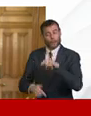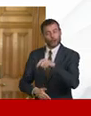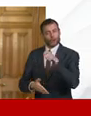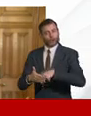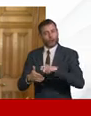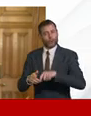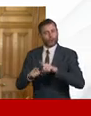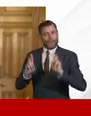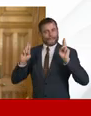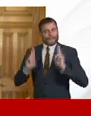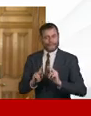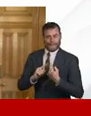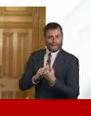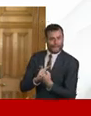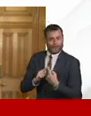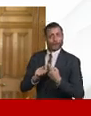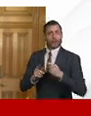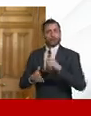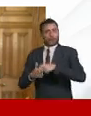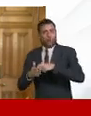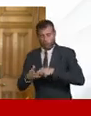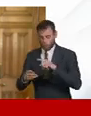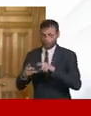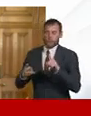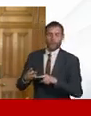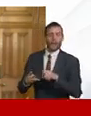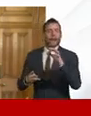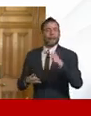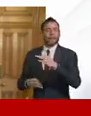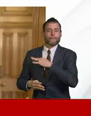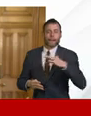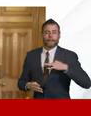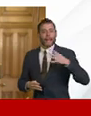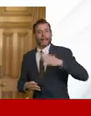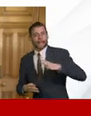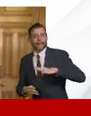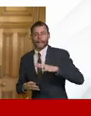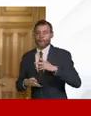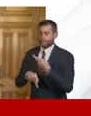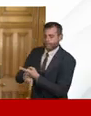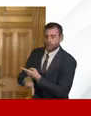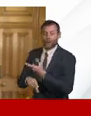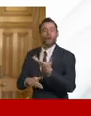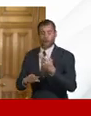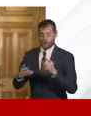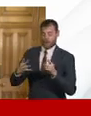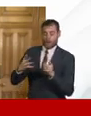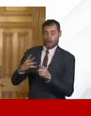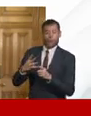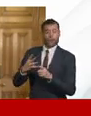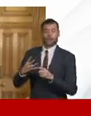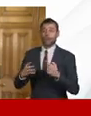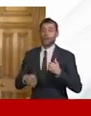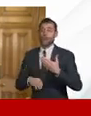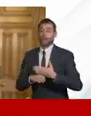have to for medical reasons or to go to work where that work can't be